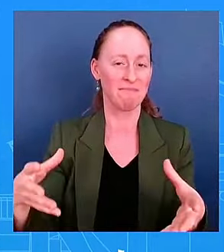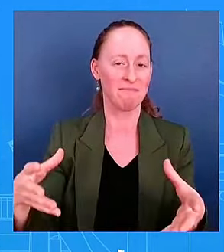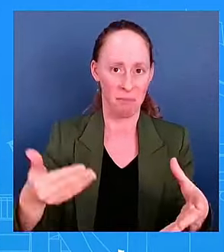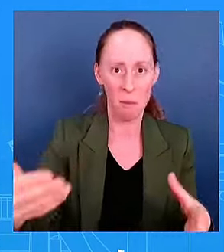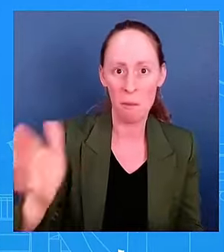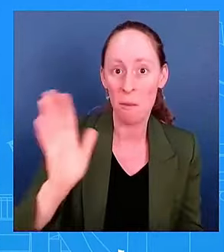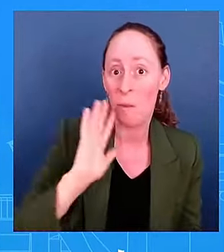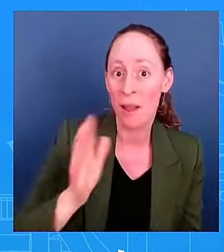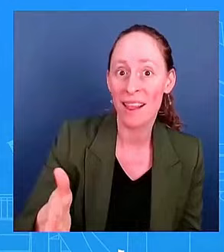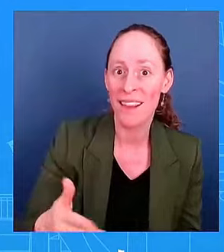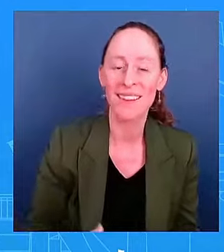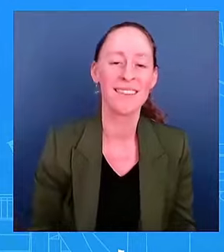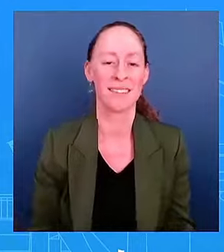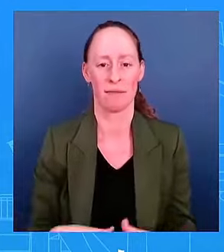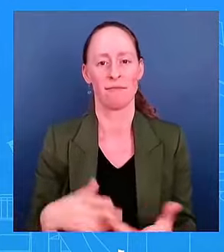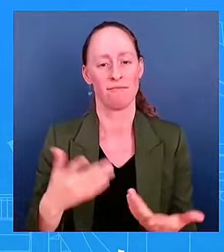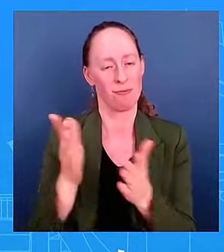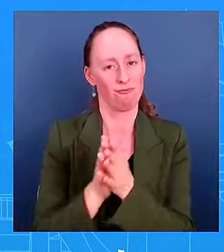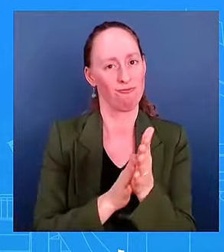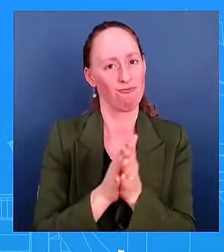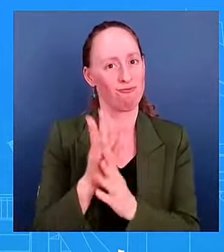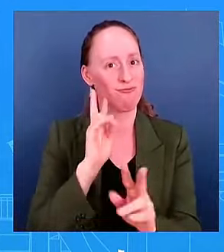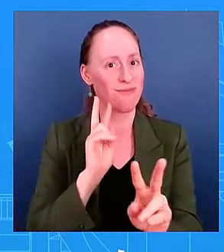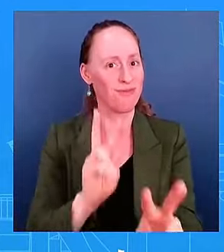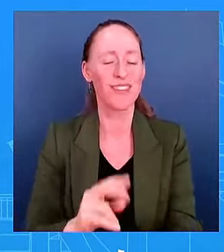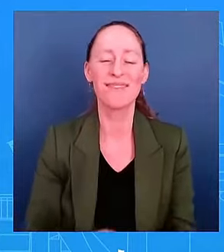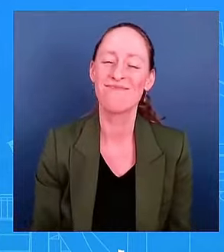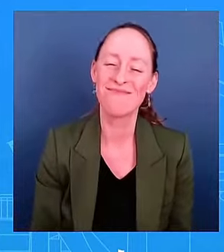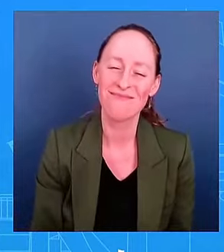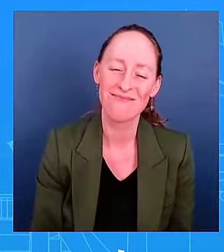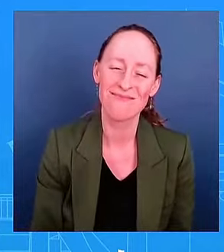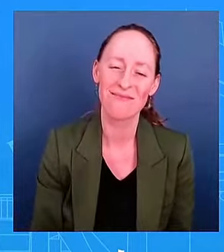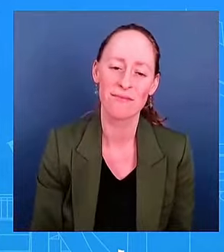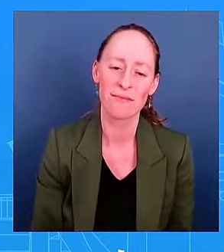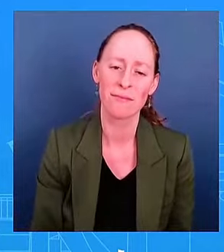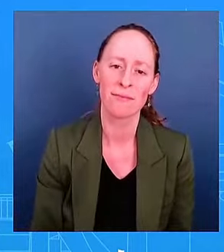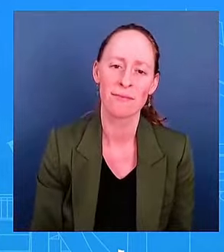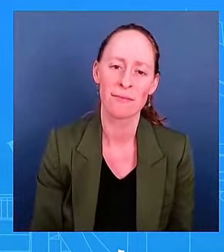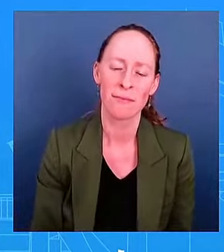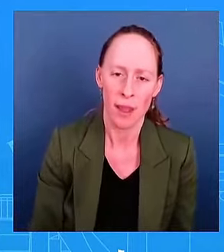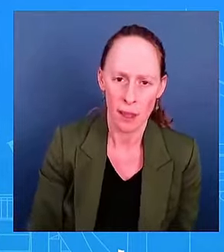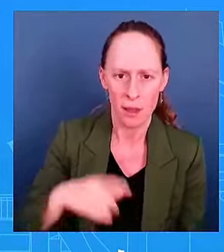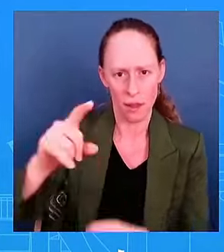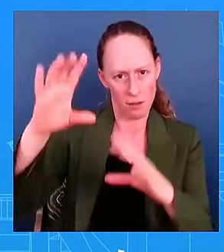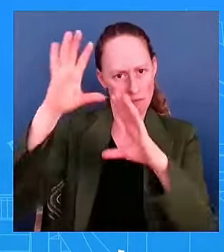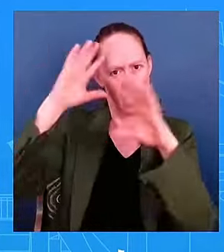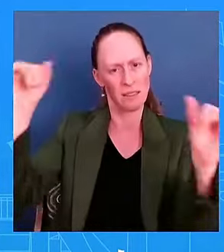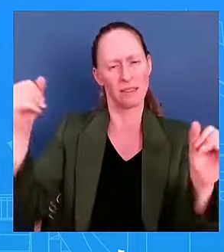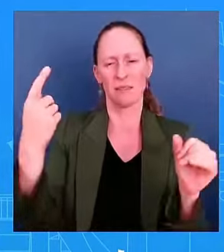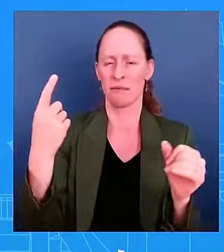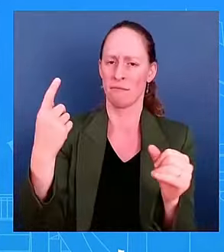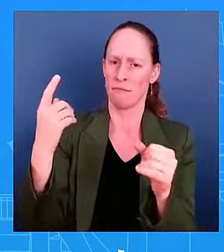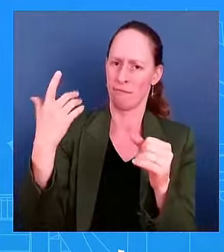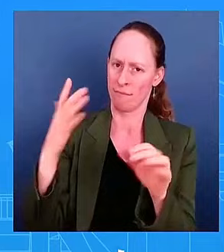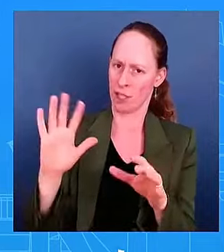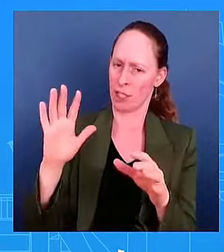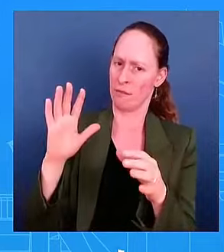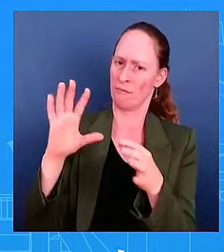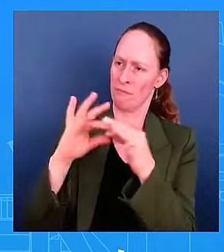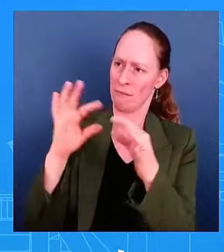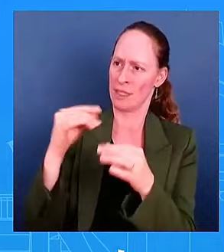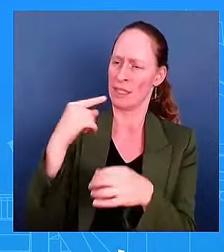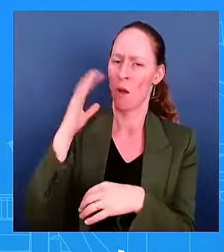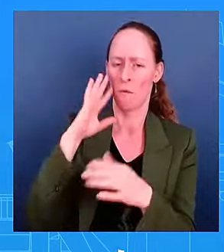President Biden has always promised to tell the American people the truth. So can you be straight with us and the American people? Is the president clear